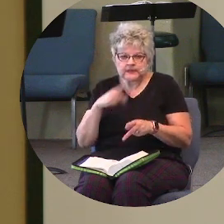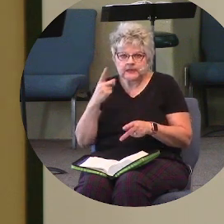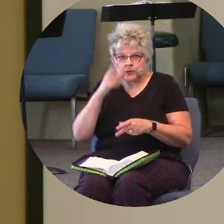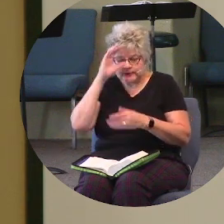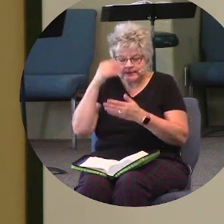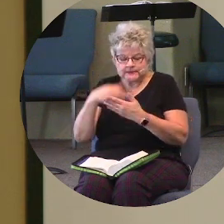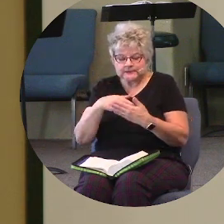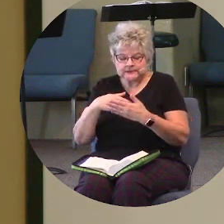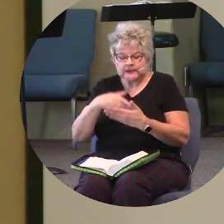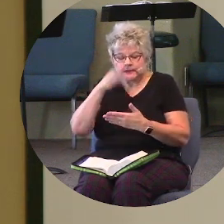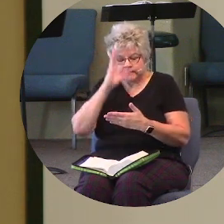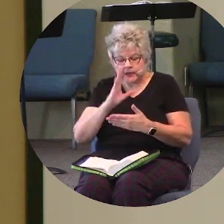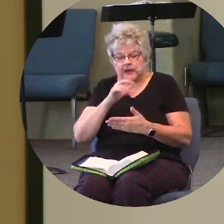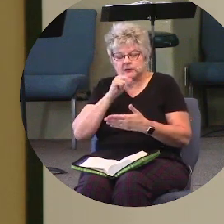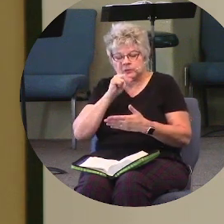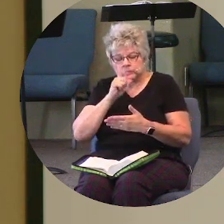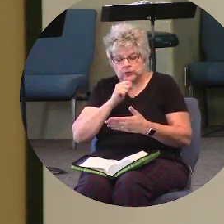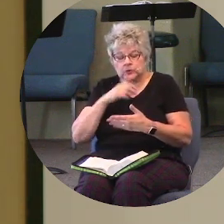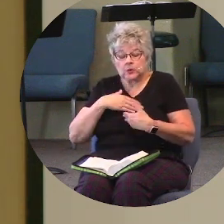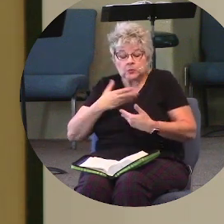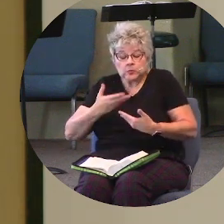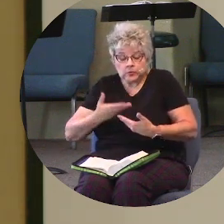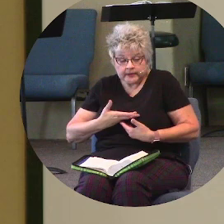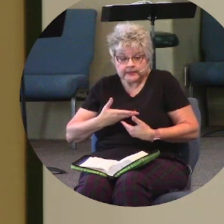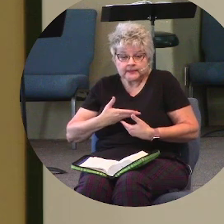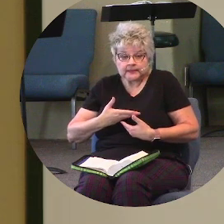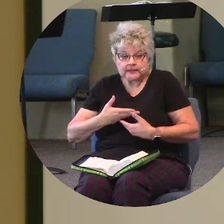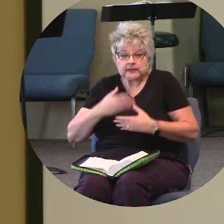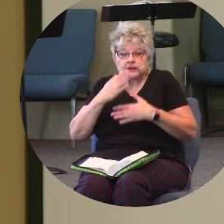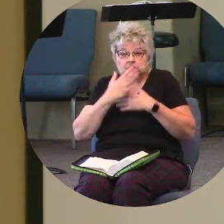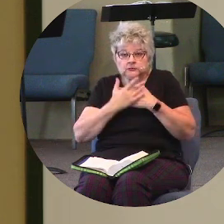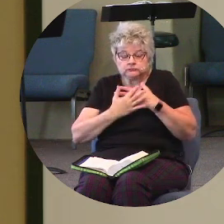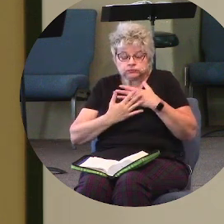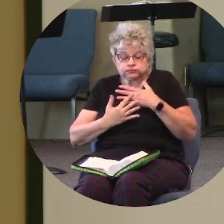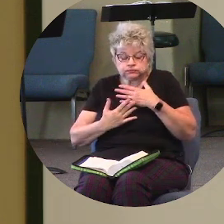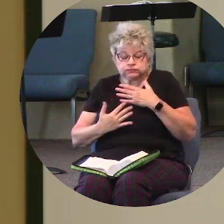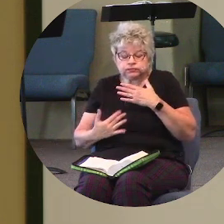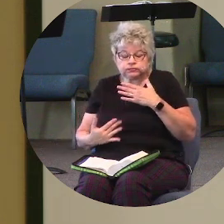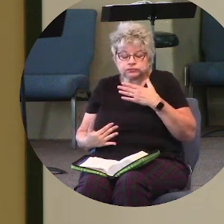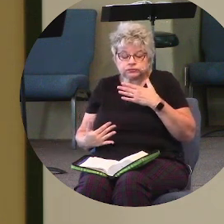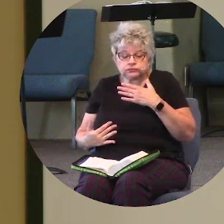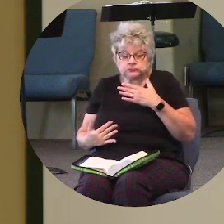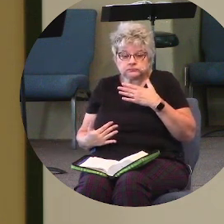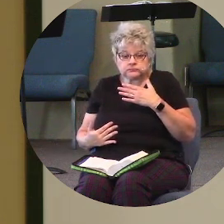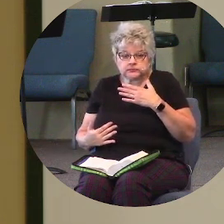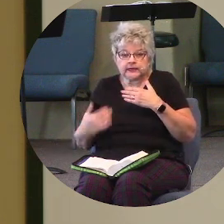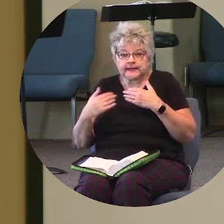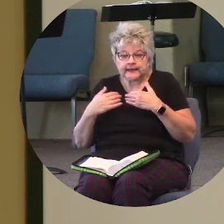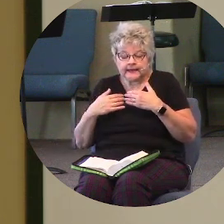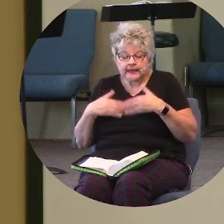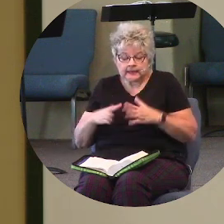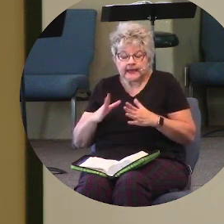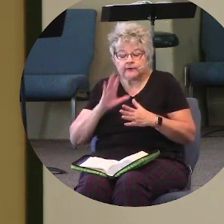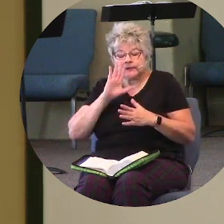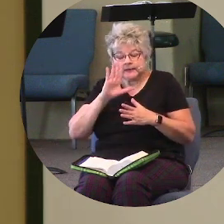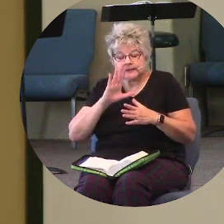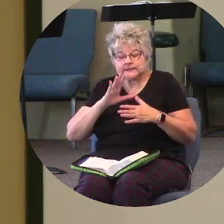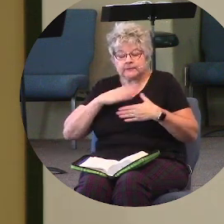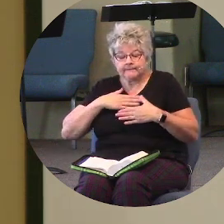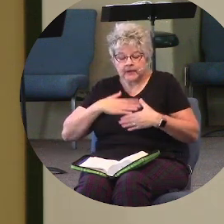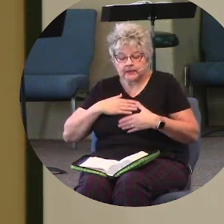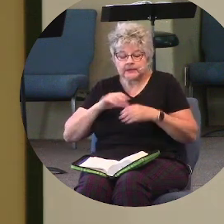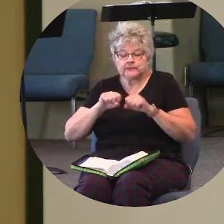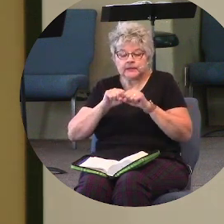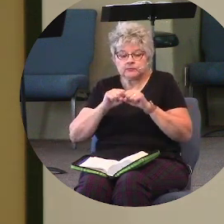son of God, who willingly shed his blood and had allowed his body to be broken